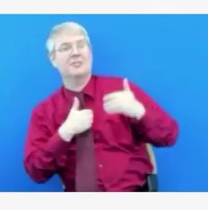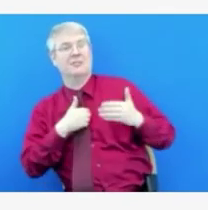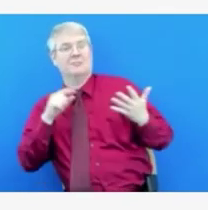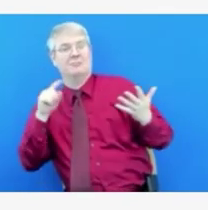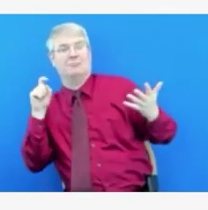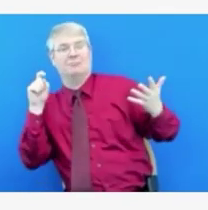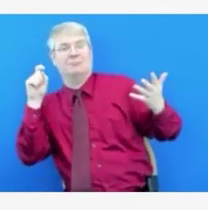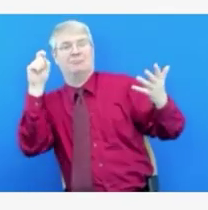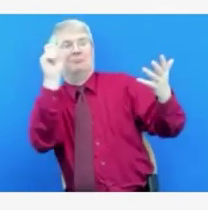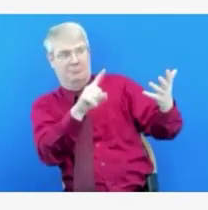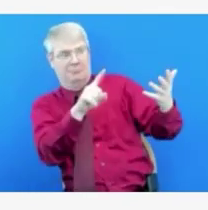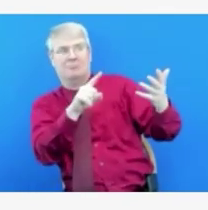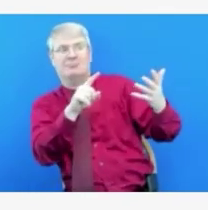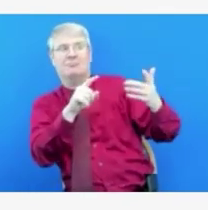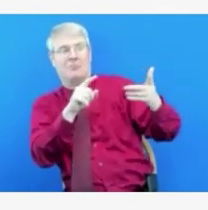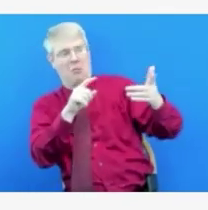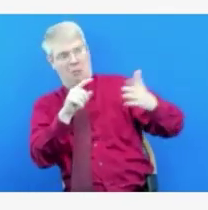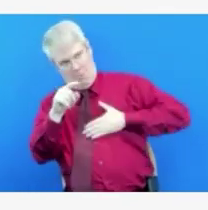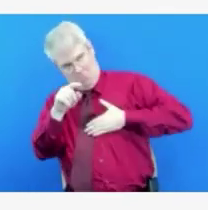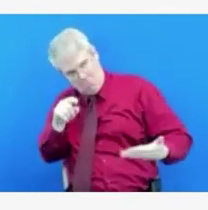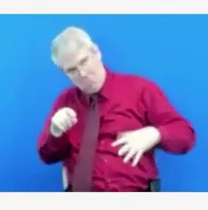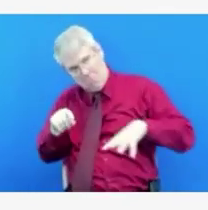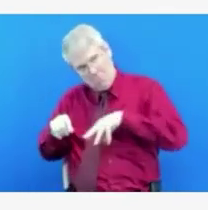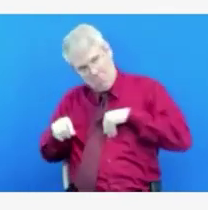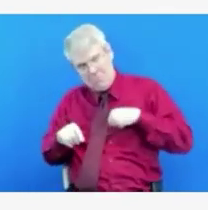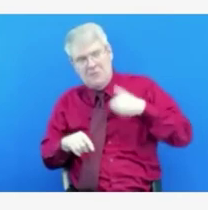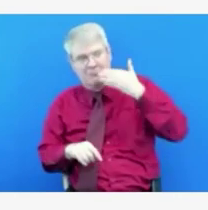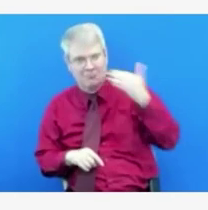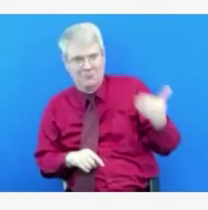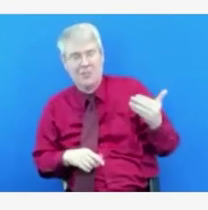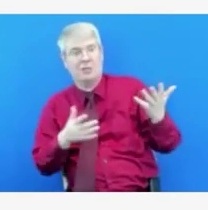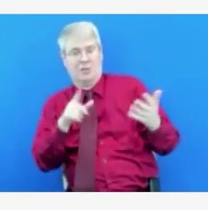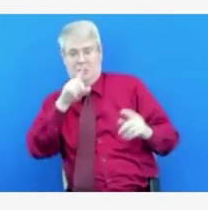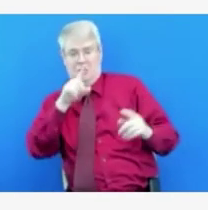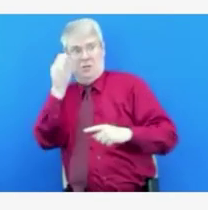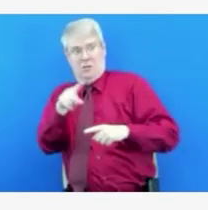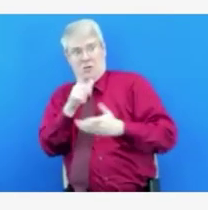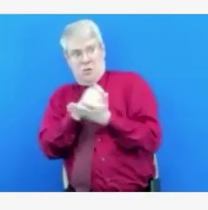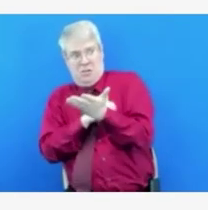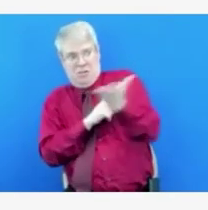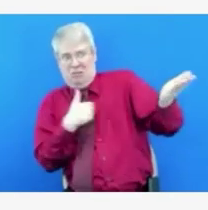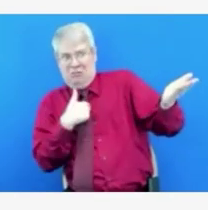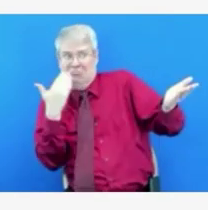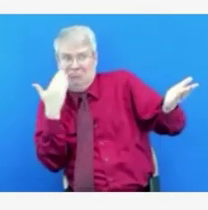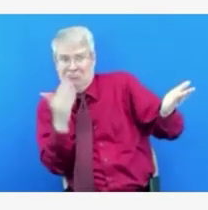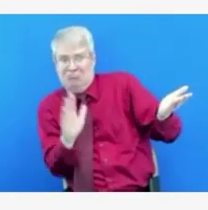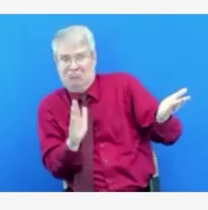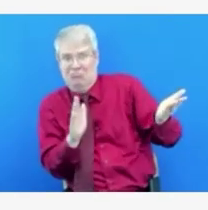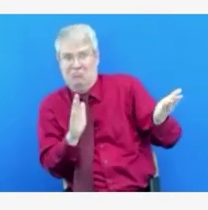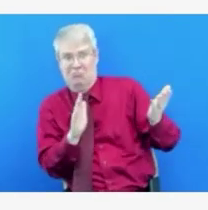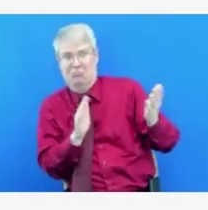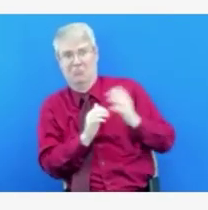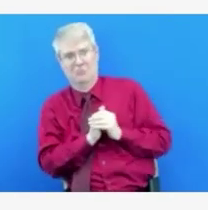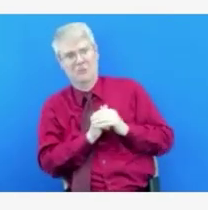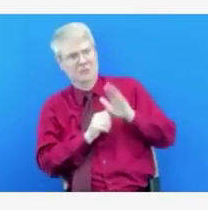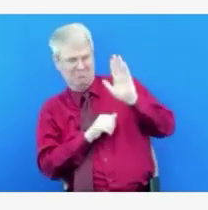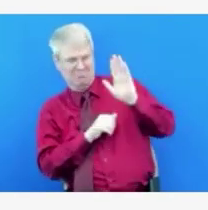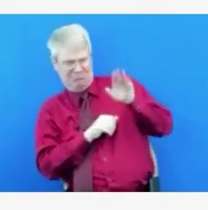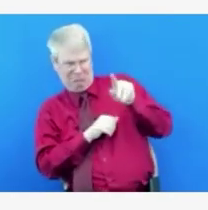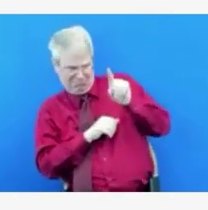but I am just wondering, you know, are you noticing or feeling as though